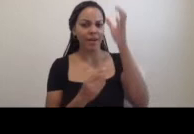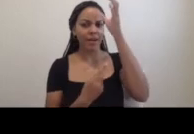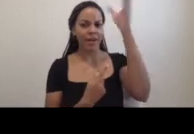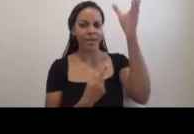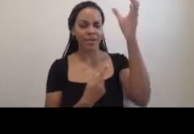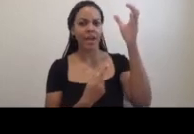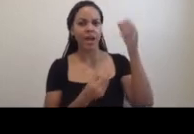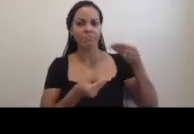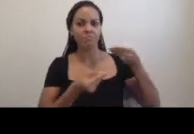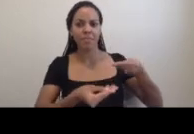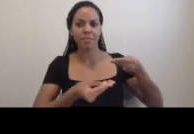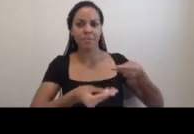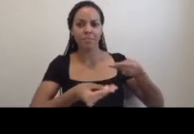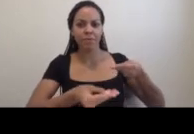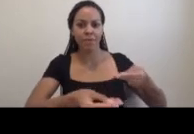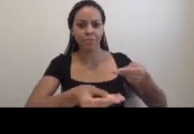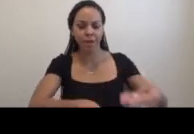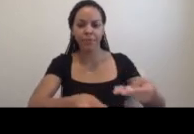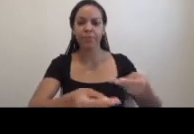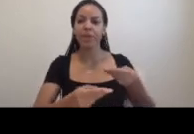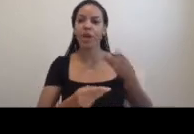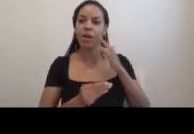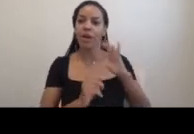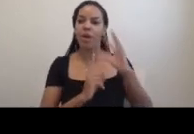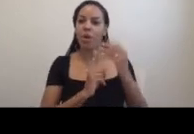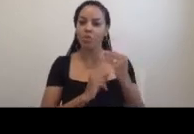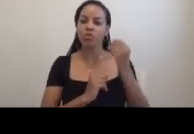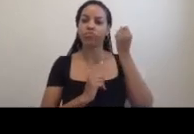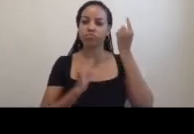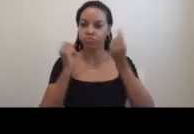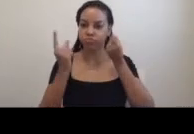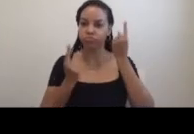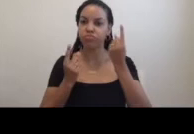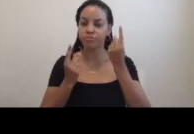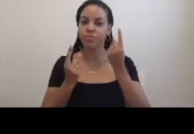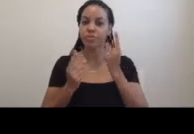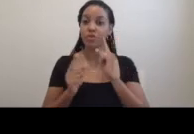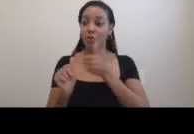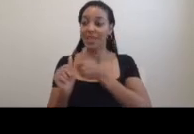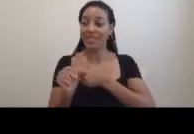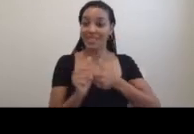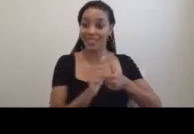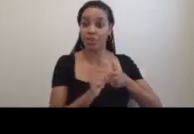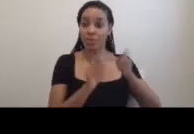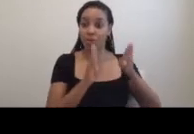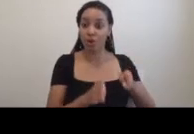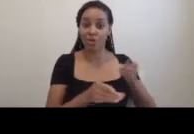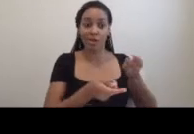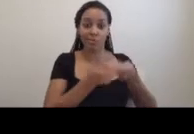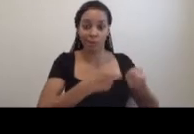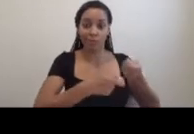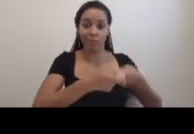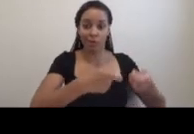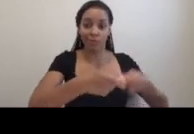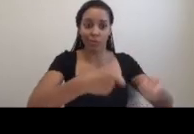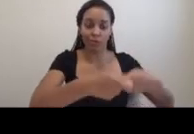passed along as a kind of cultural understanding by each successive commissioners over